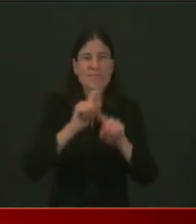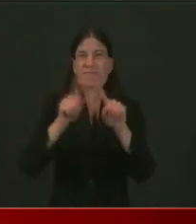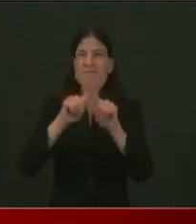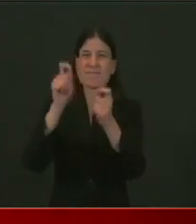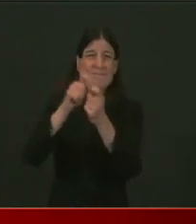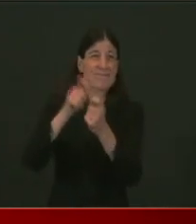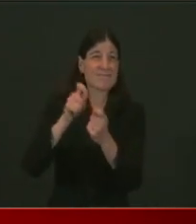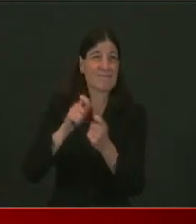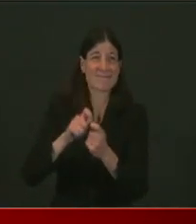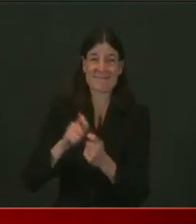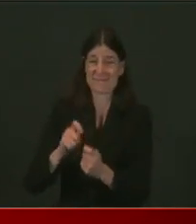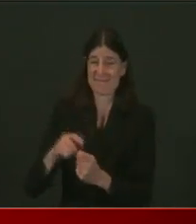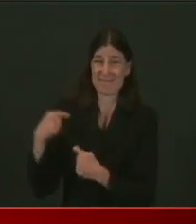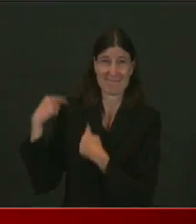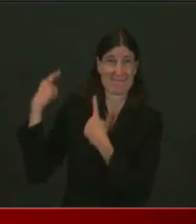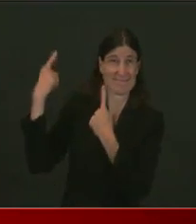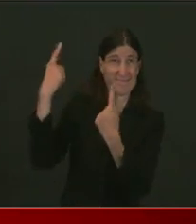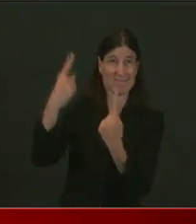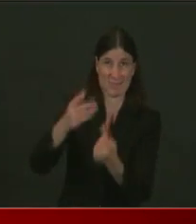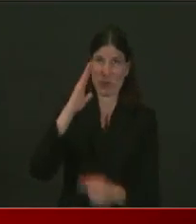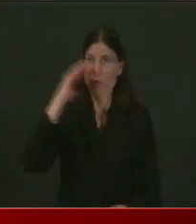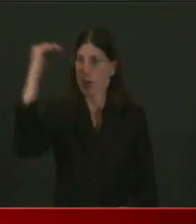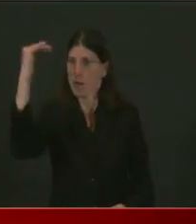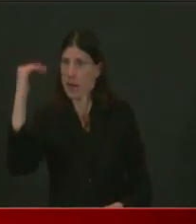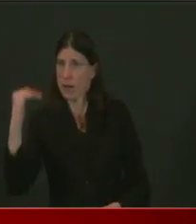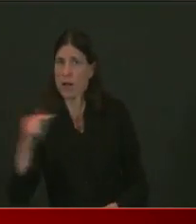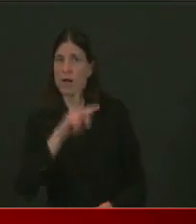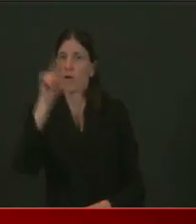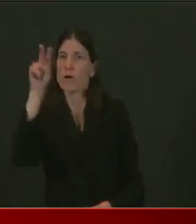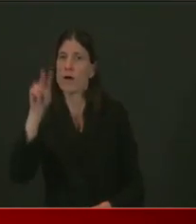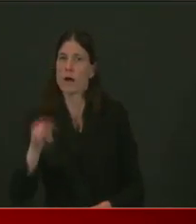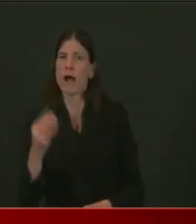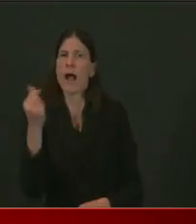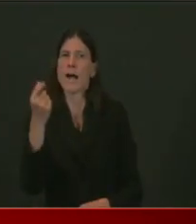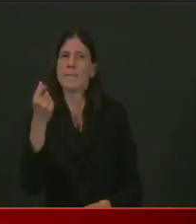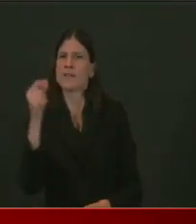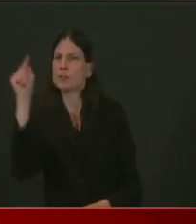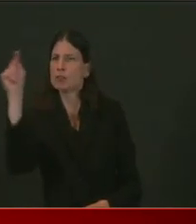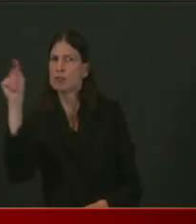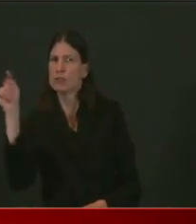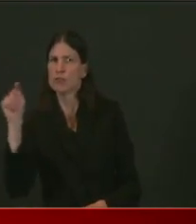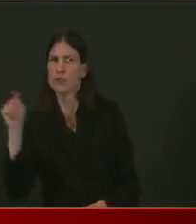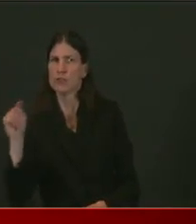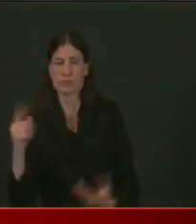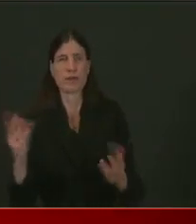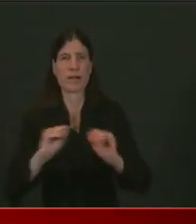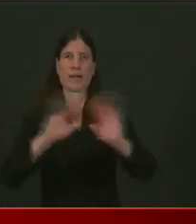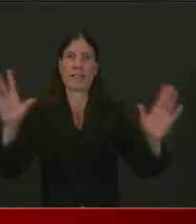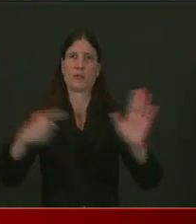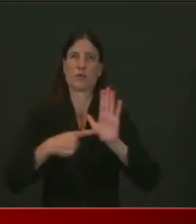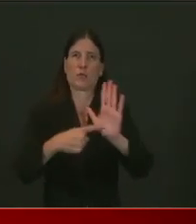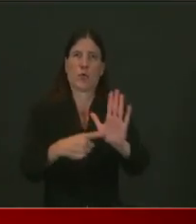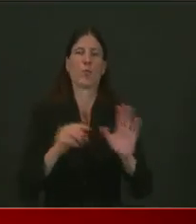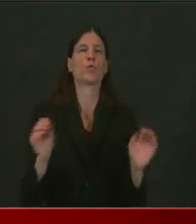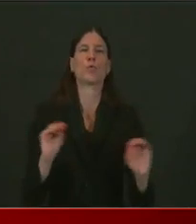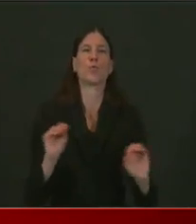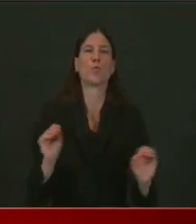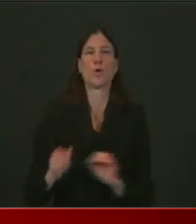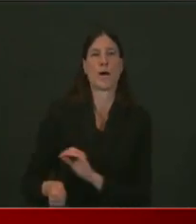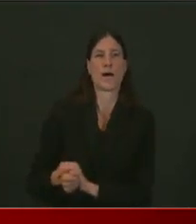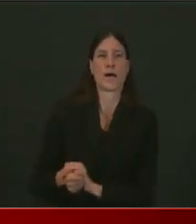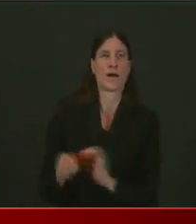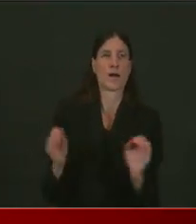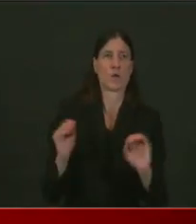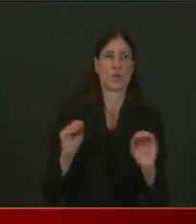will be listed and updated on a, we're going to aim for a monthly basis. That's hard, but the team tells me we can do it on a